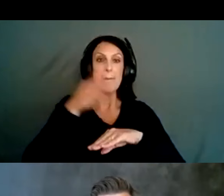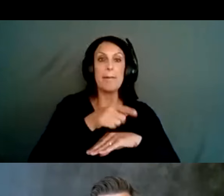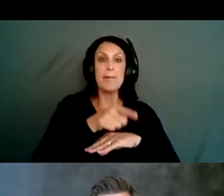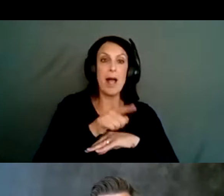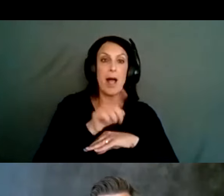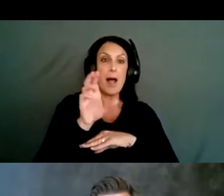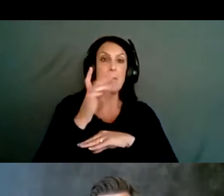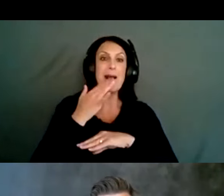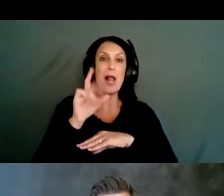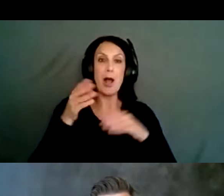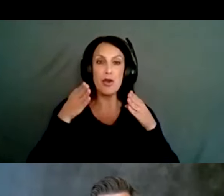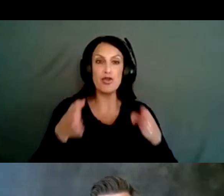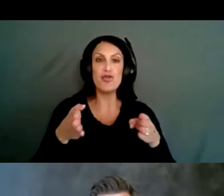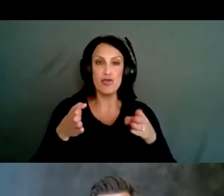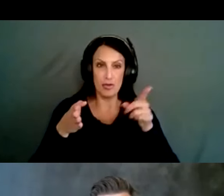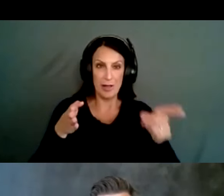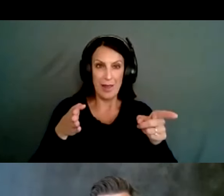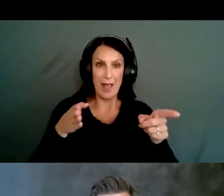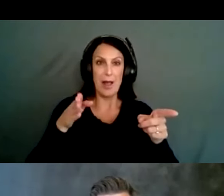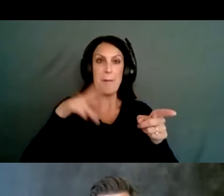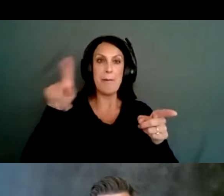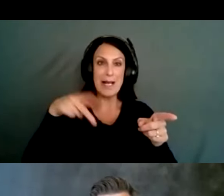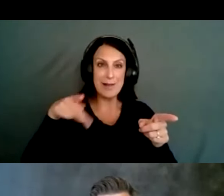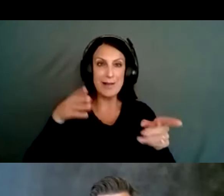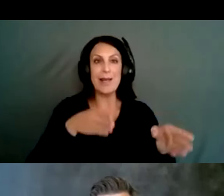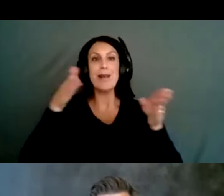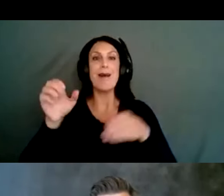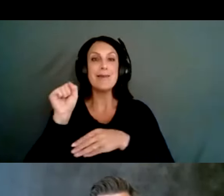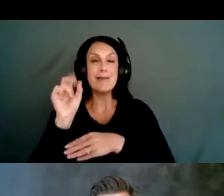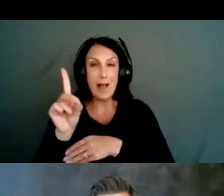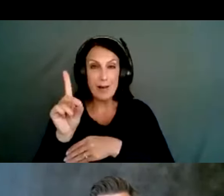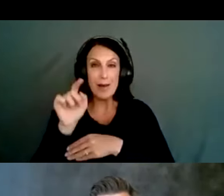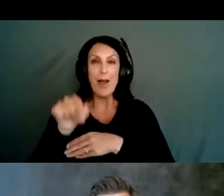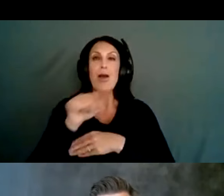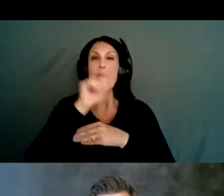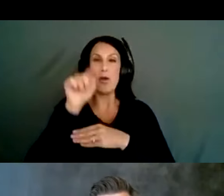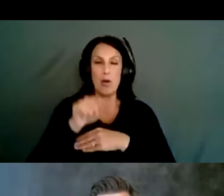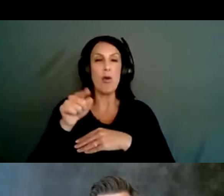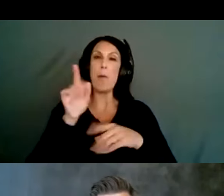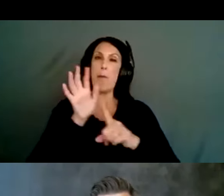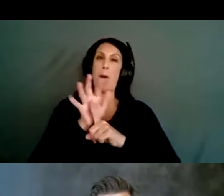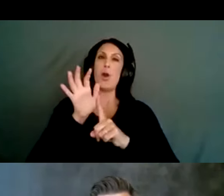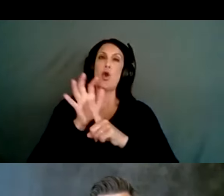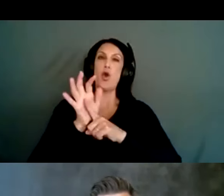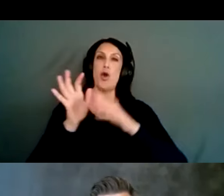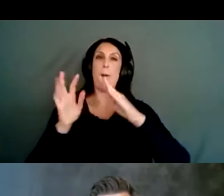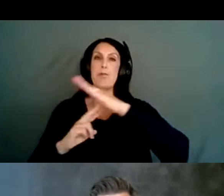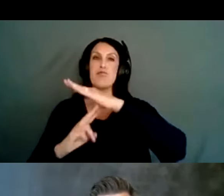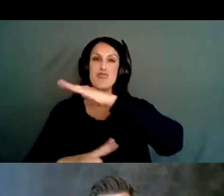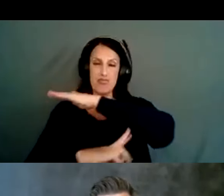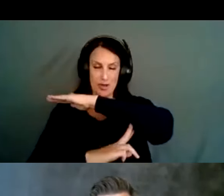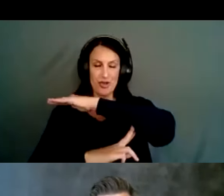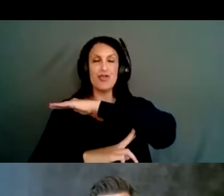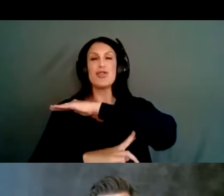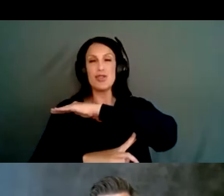Gate Bridge, or unfortunately will likely become the number one location for suicide deaths in California, and then over in Pasadena,